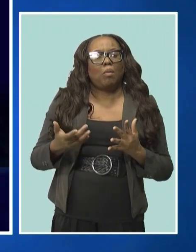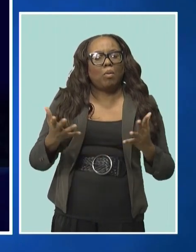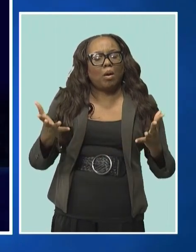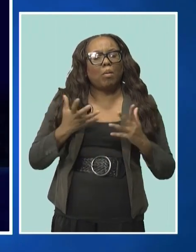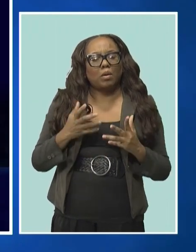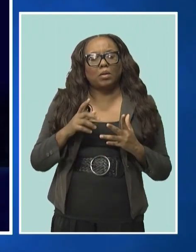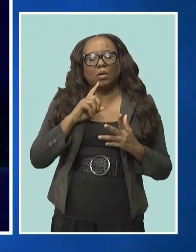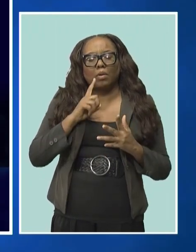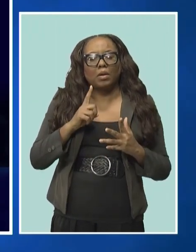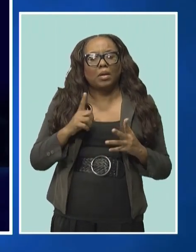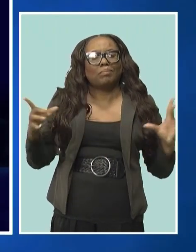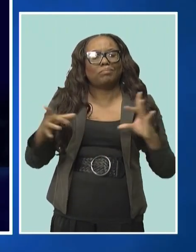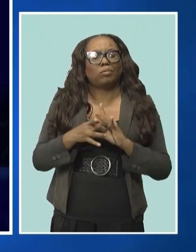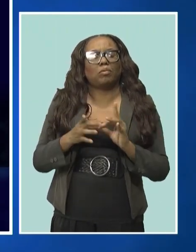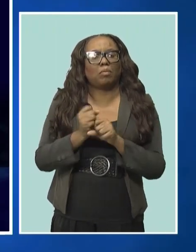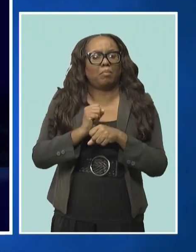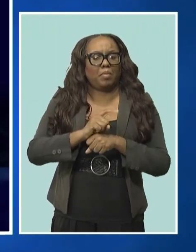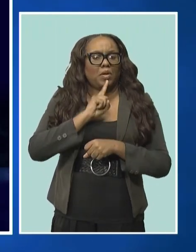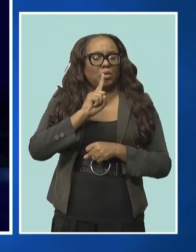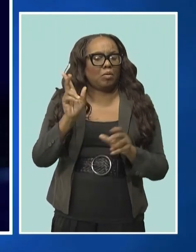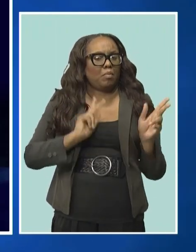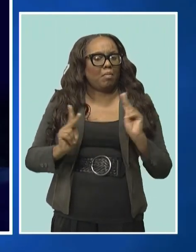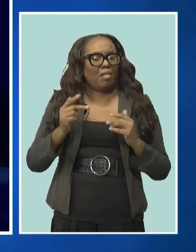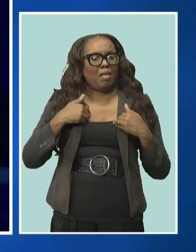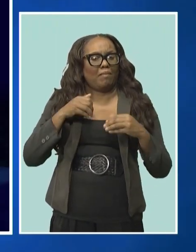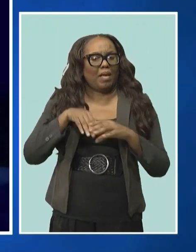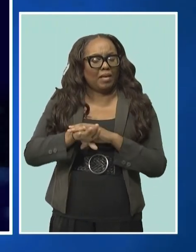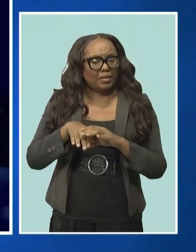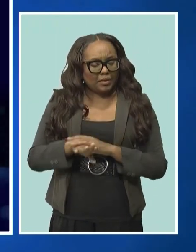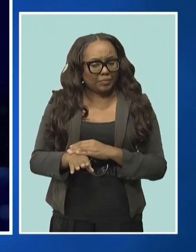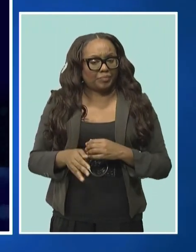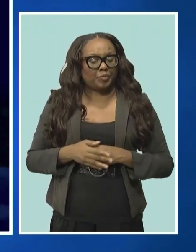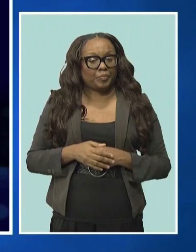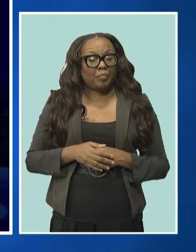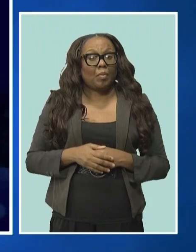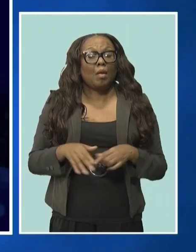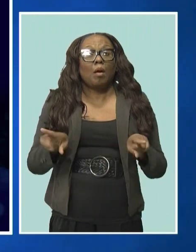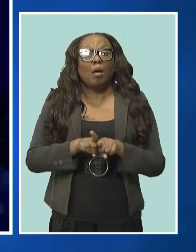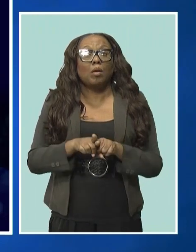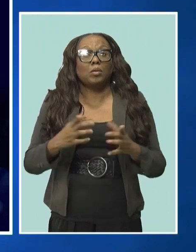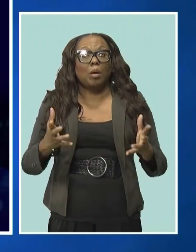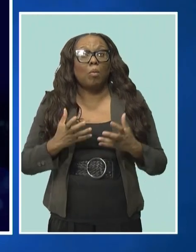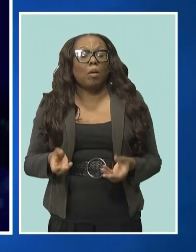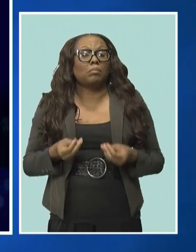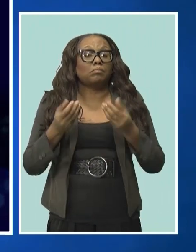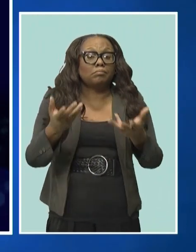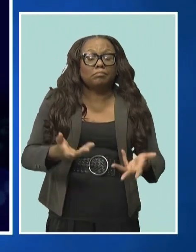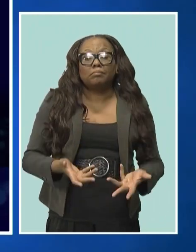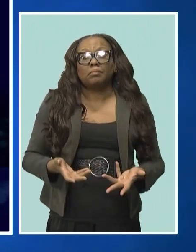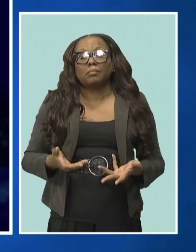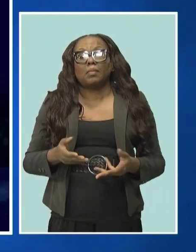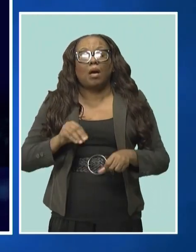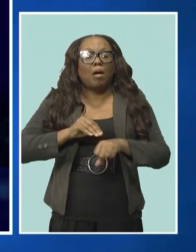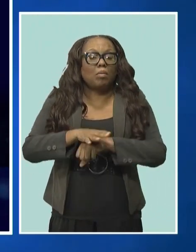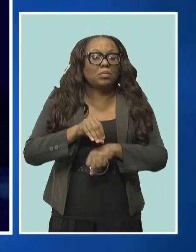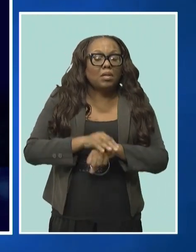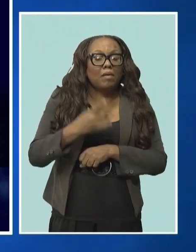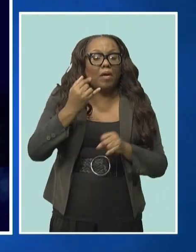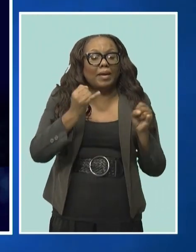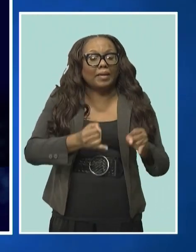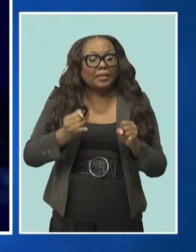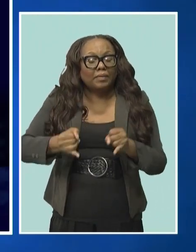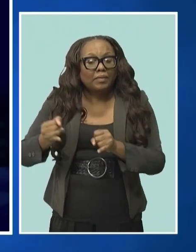Arrangements are also being actively made for counsellors and support services to meet individuals at their convenience wherever